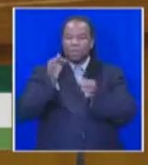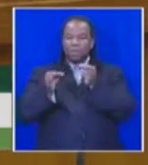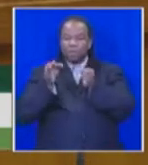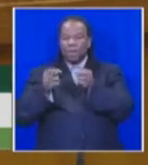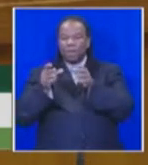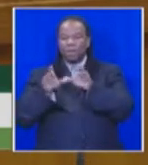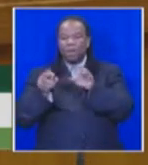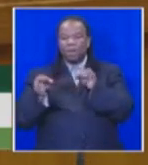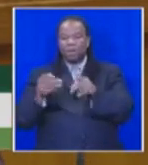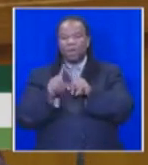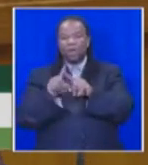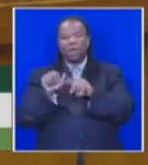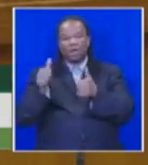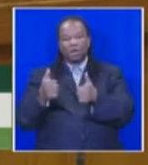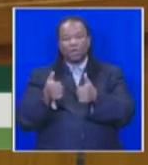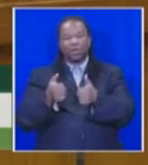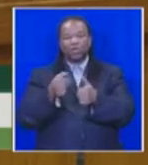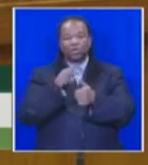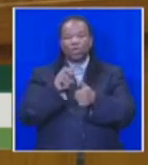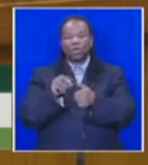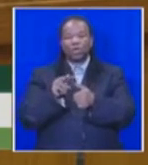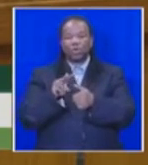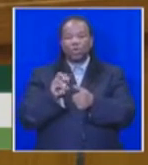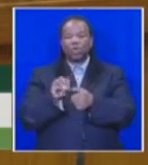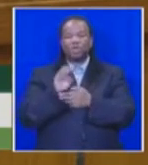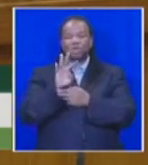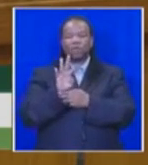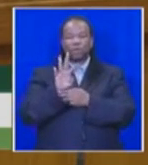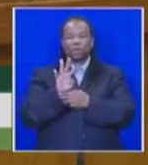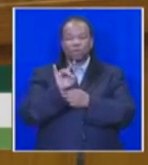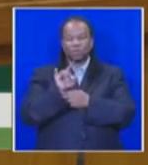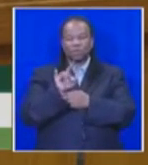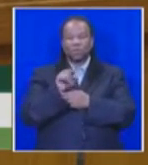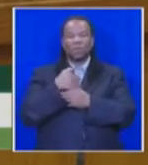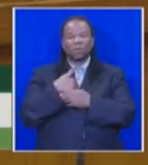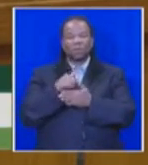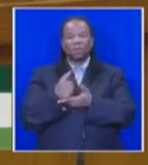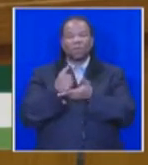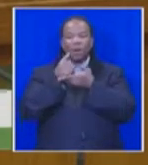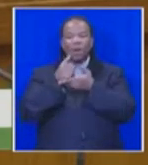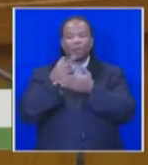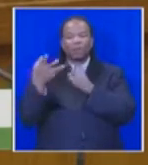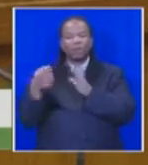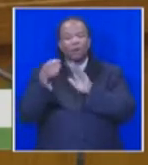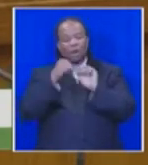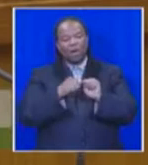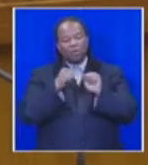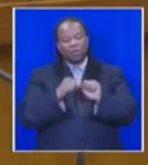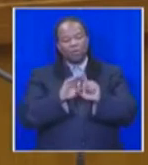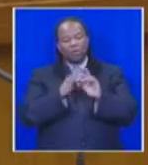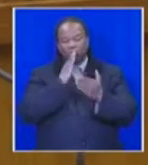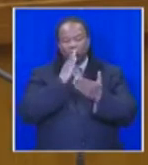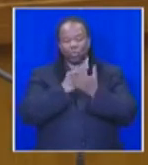leaders in 2014 because I believe they would help us to find one another and also ensure that the decorum of